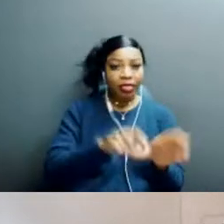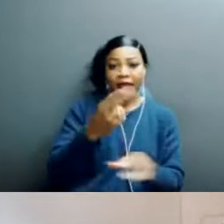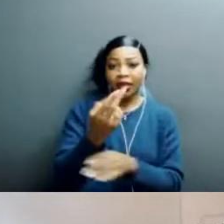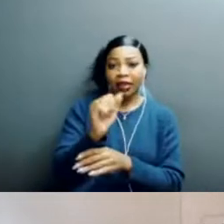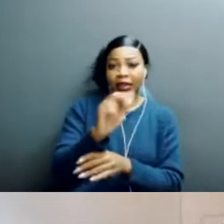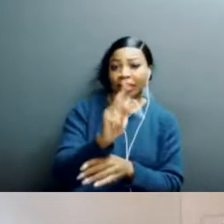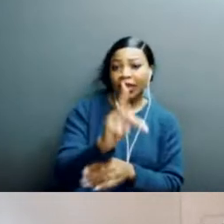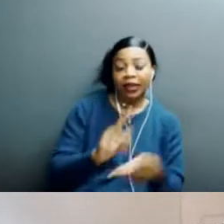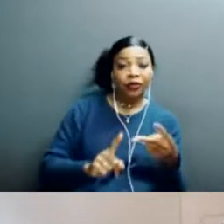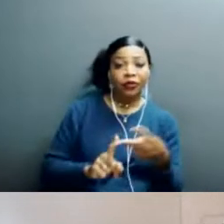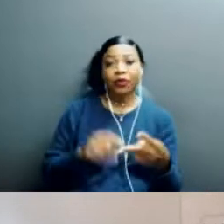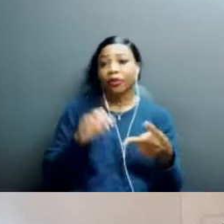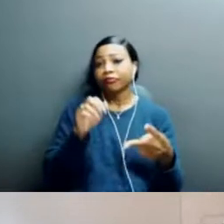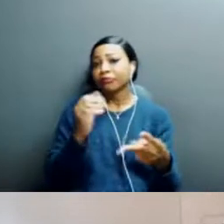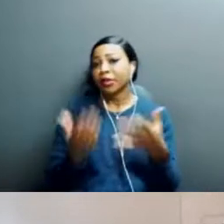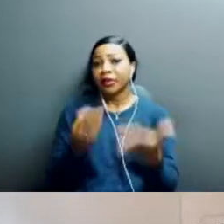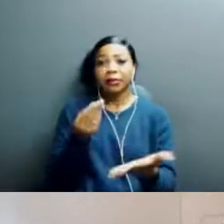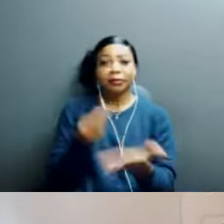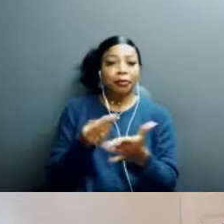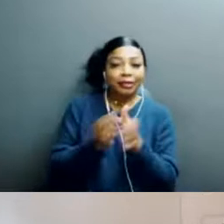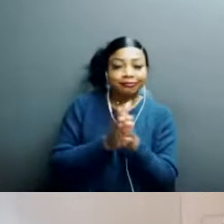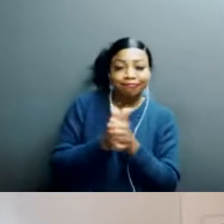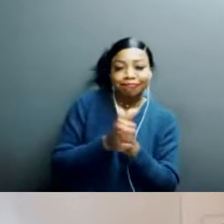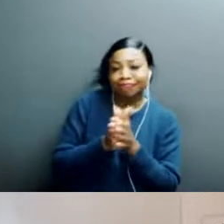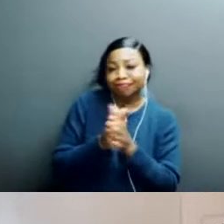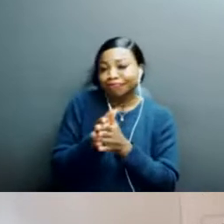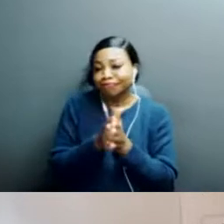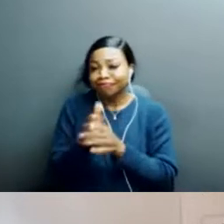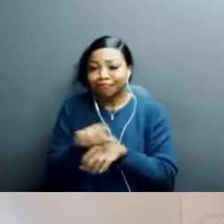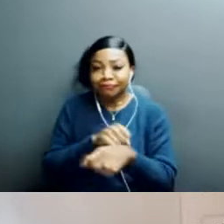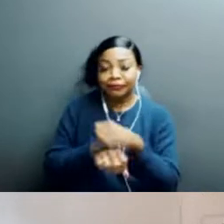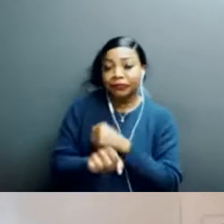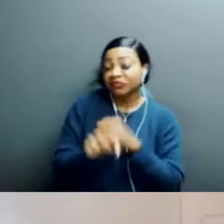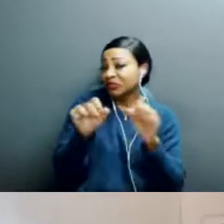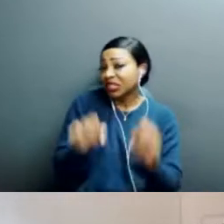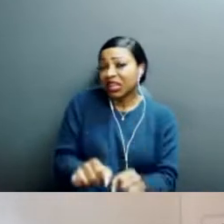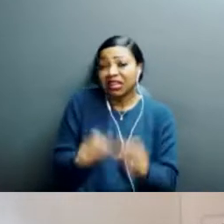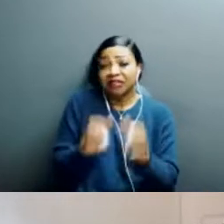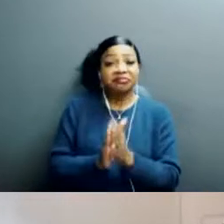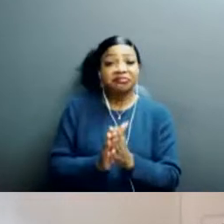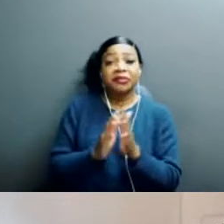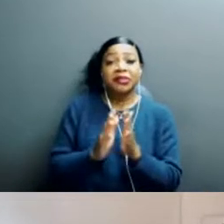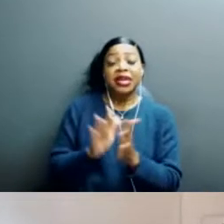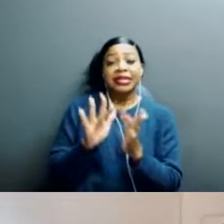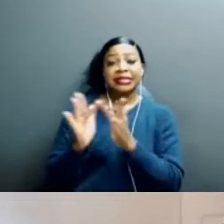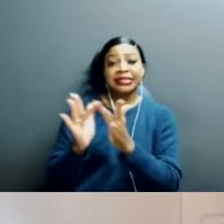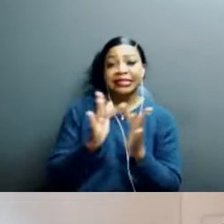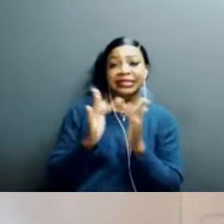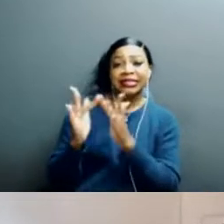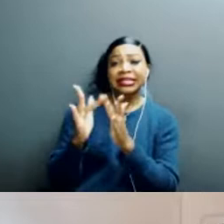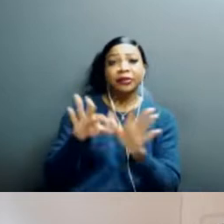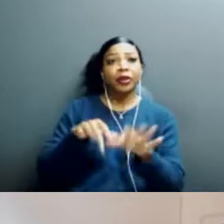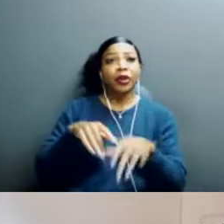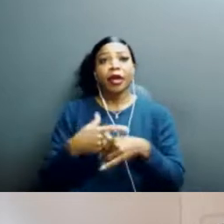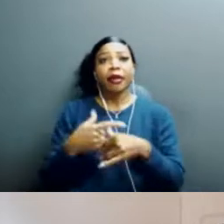of, um, you know, motivations behind ransomware attacks that we have. Uh, it could be cyber espionage. could be nation state attacks.